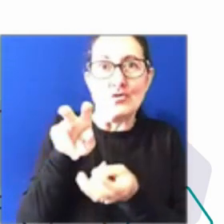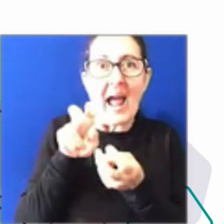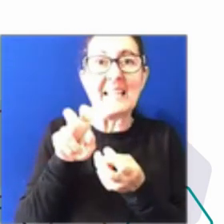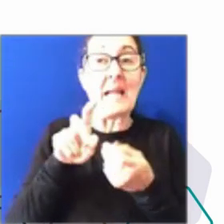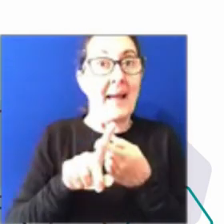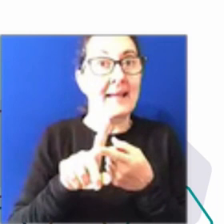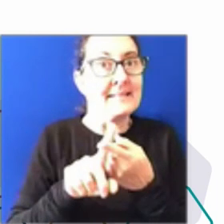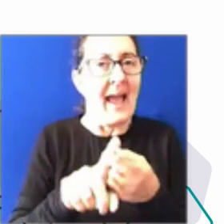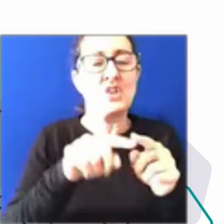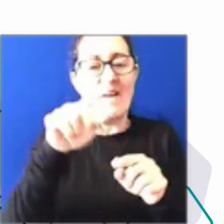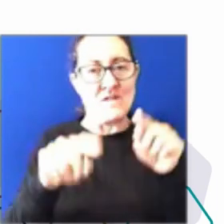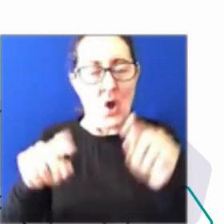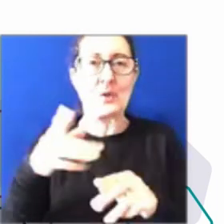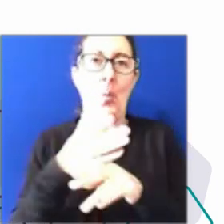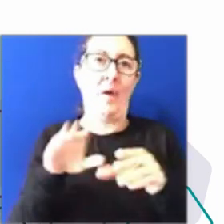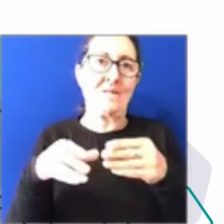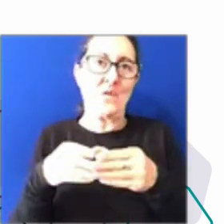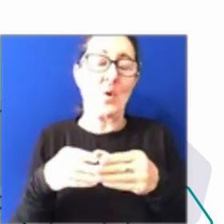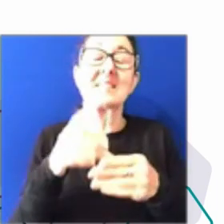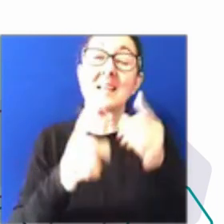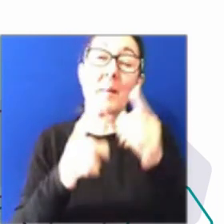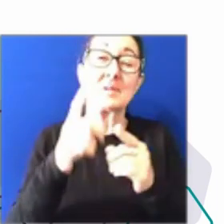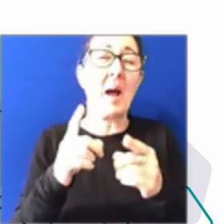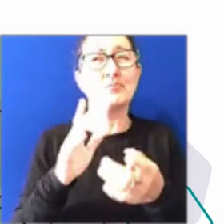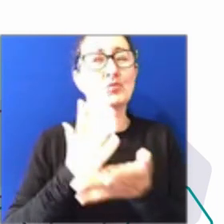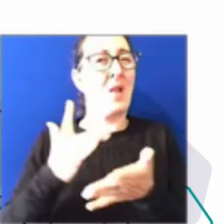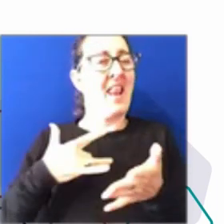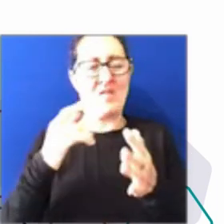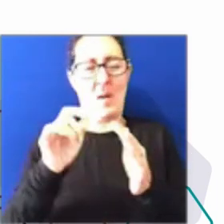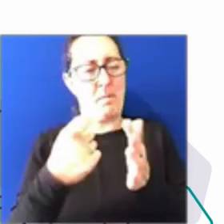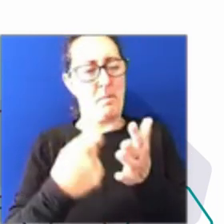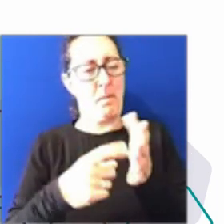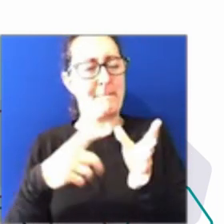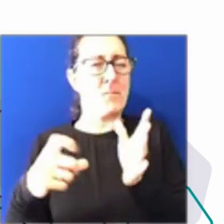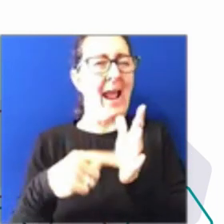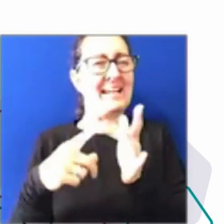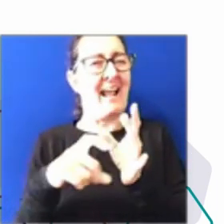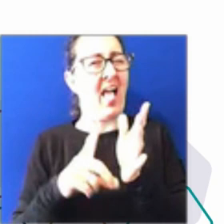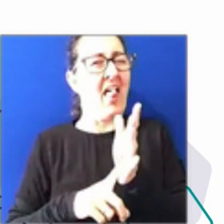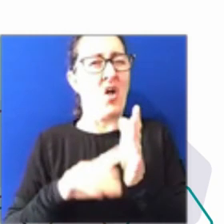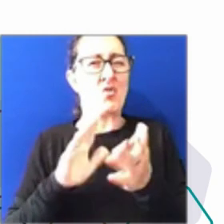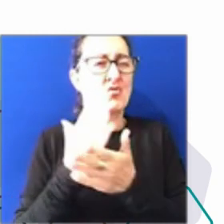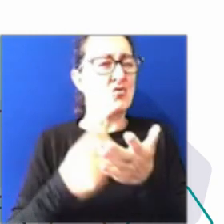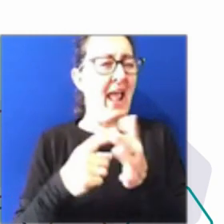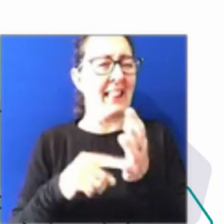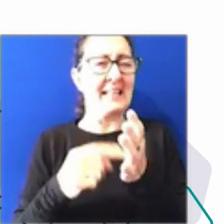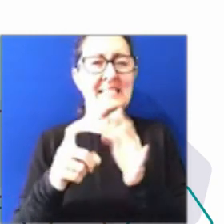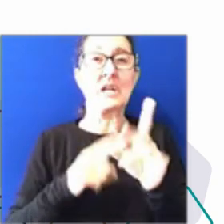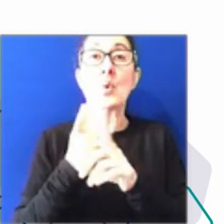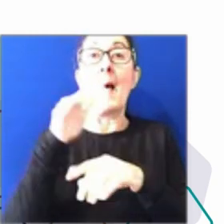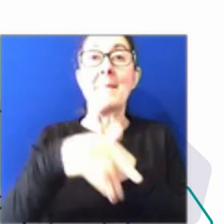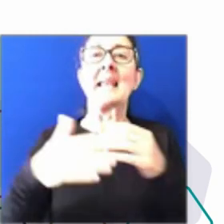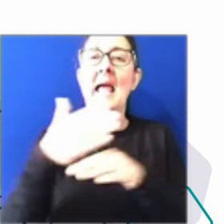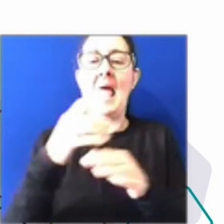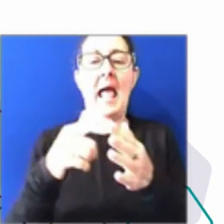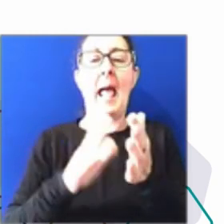practical reality sometimes of recruitment. It means getting our employee value proposition right, which goes back